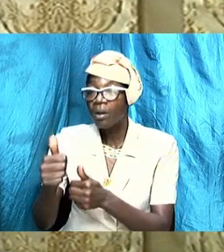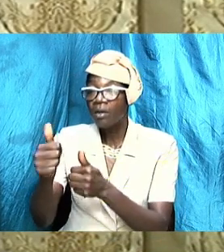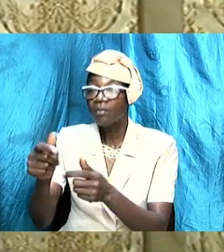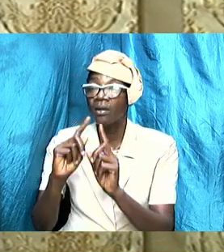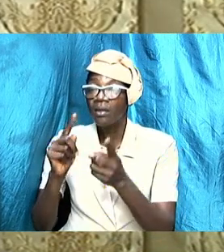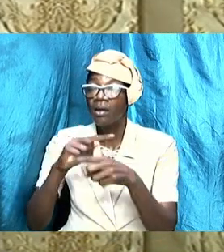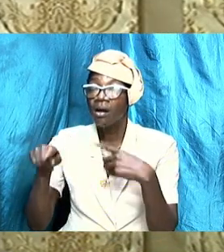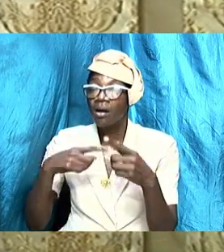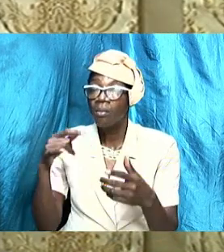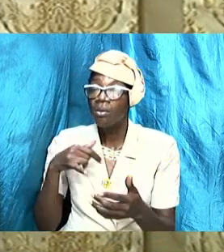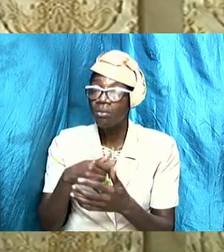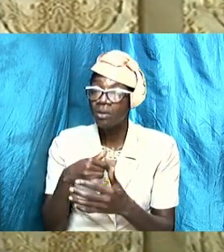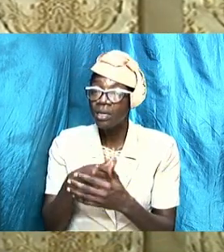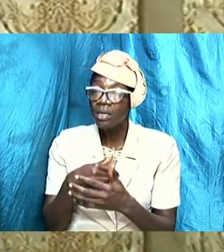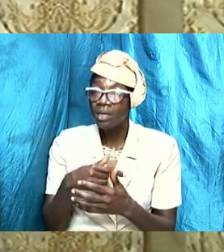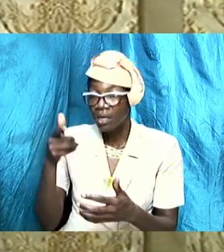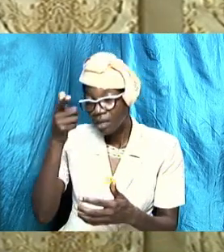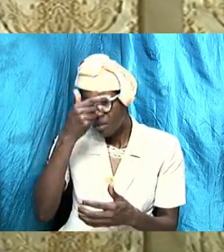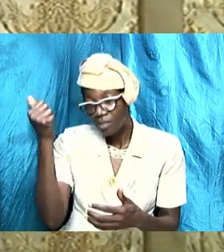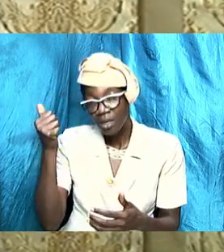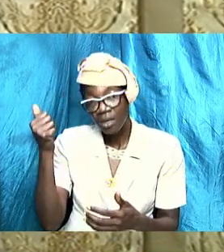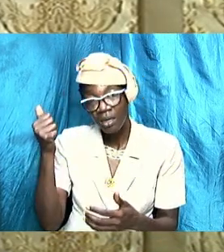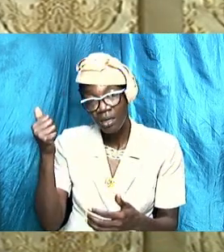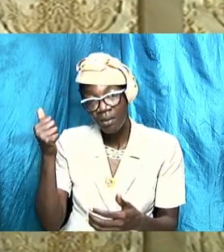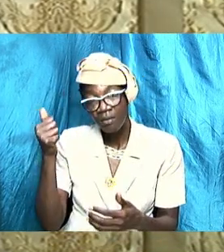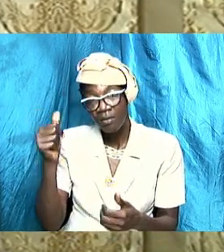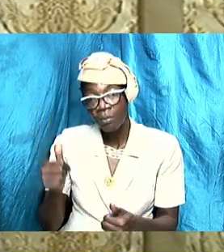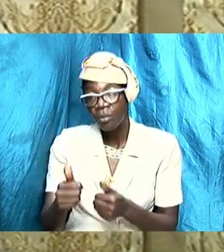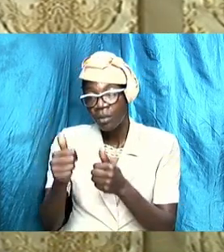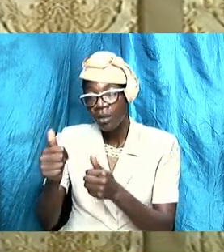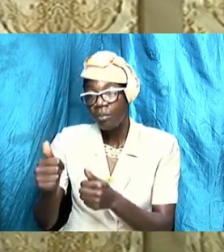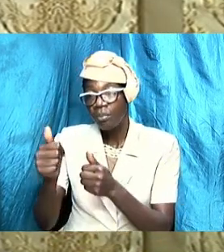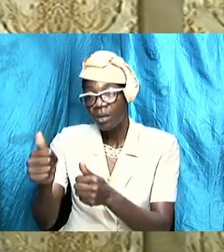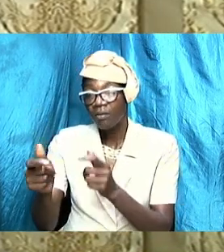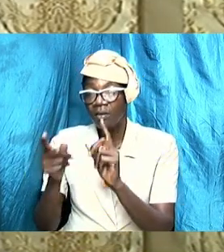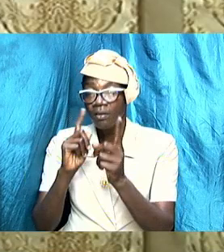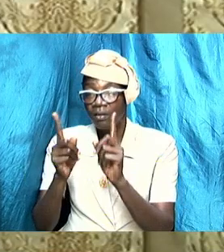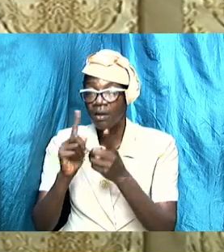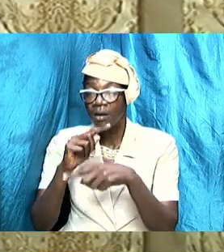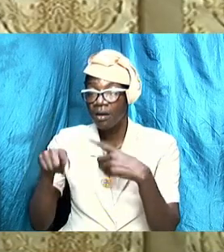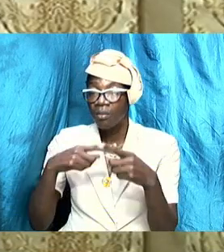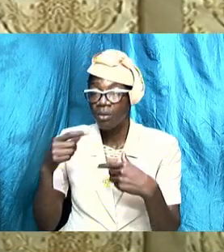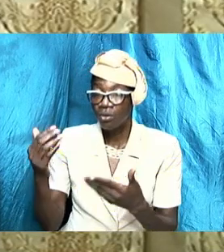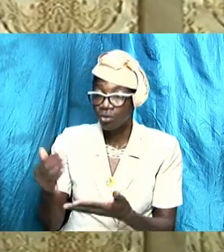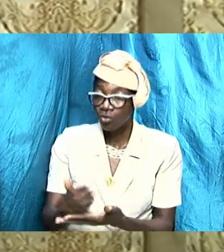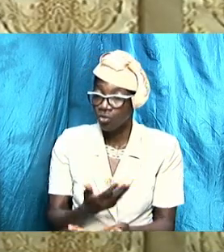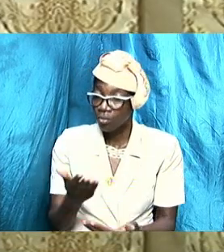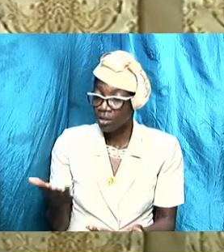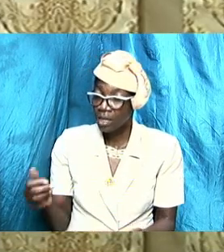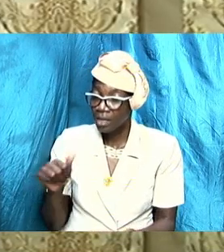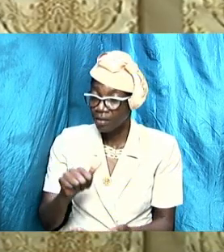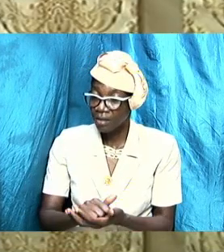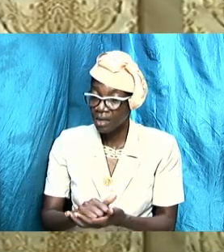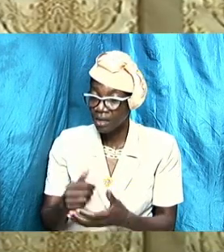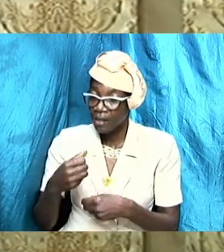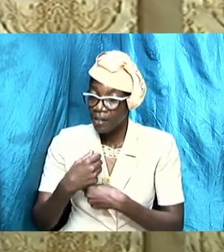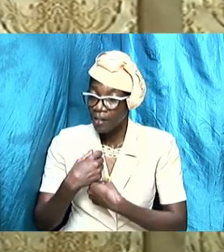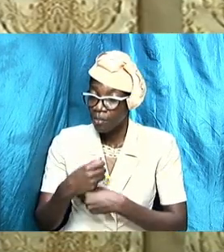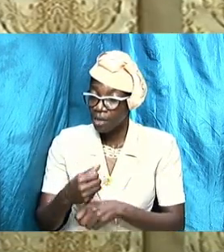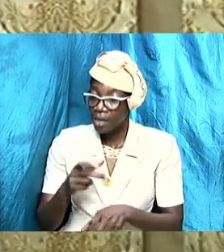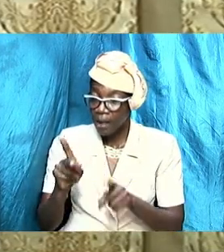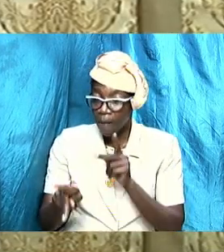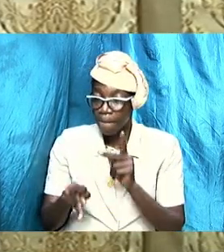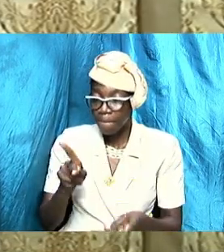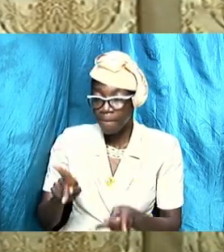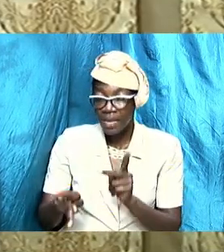it because the apostles spoke about certain actions that can cause people to